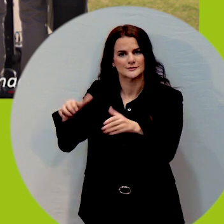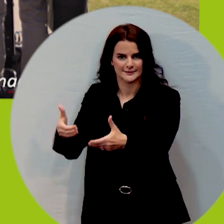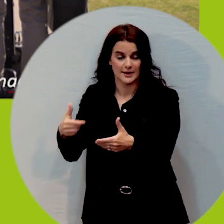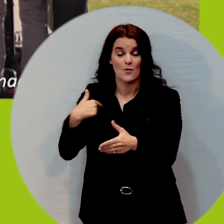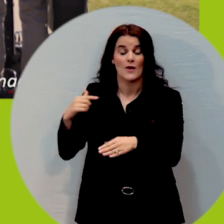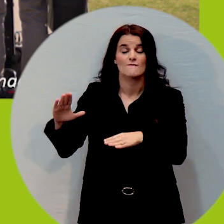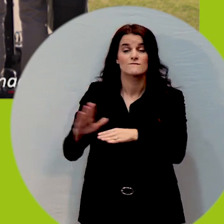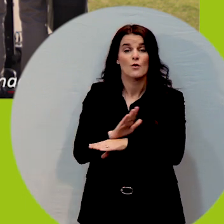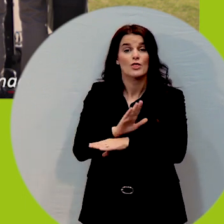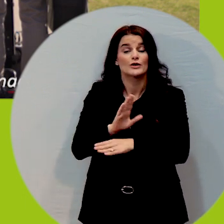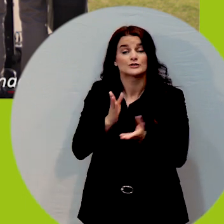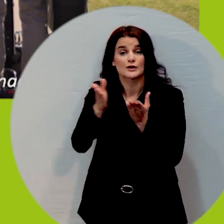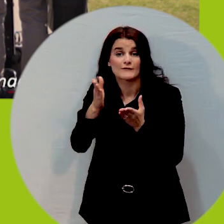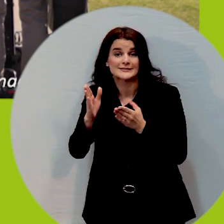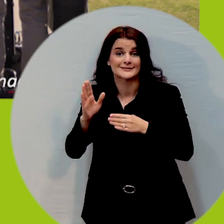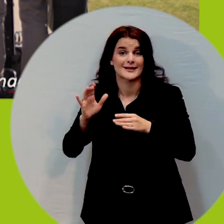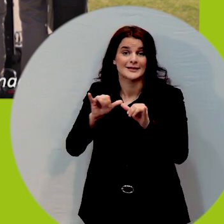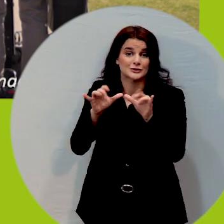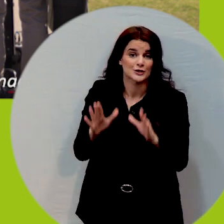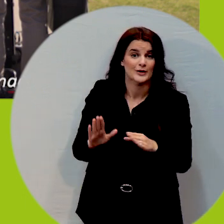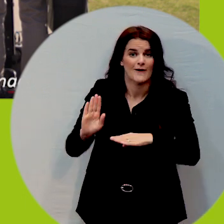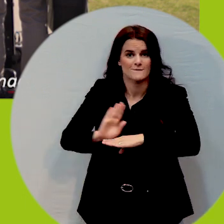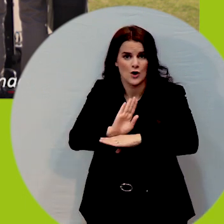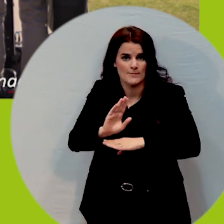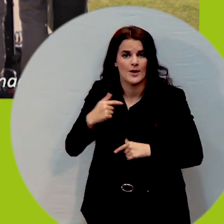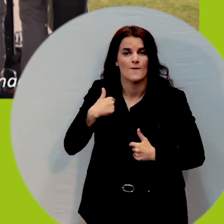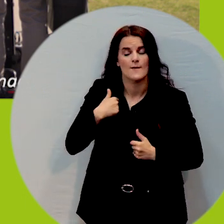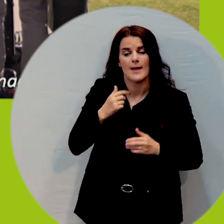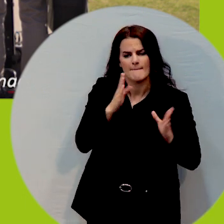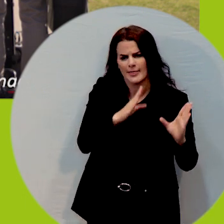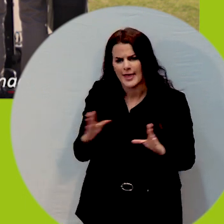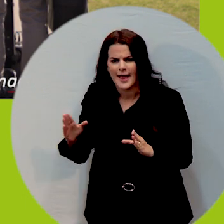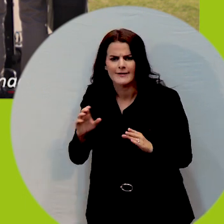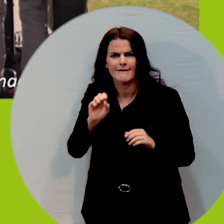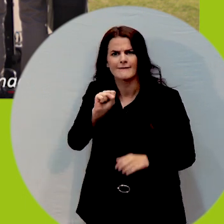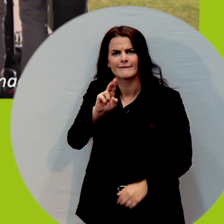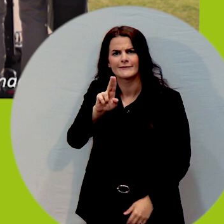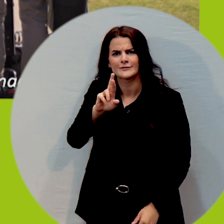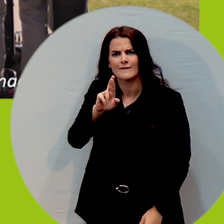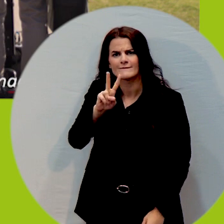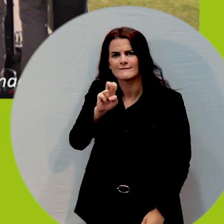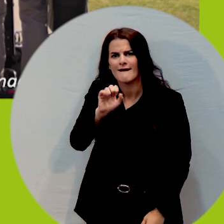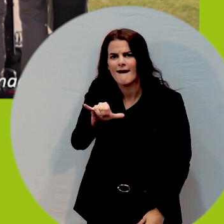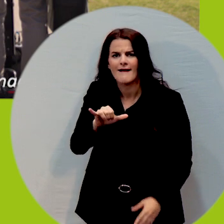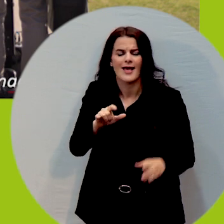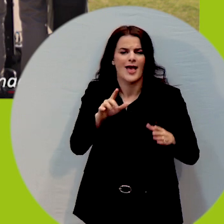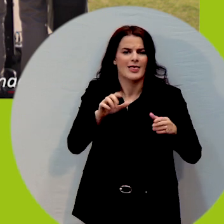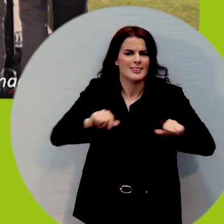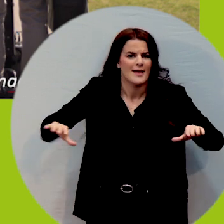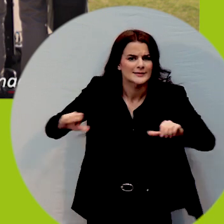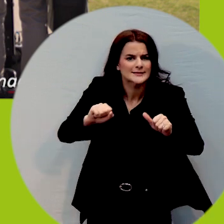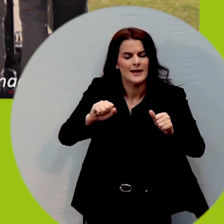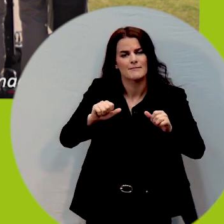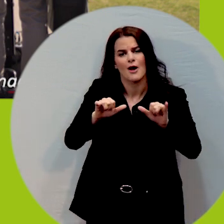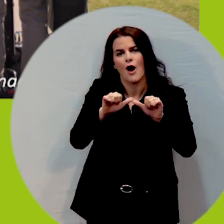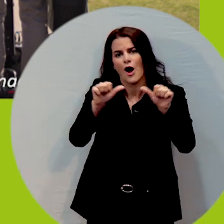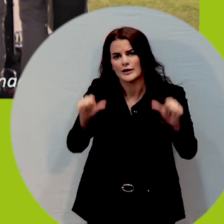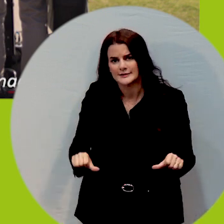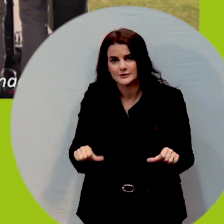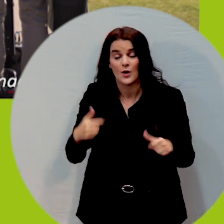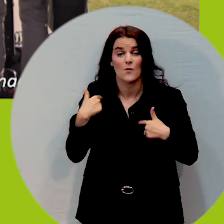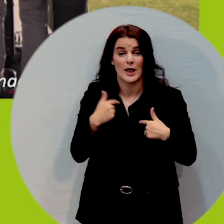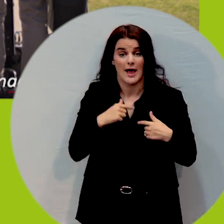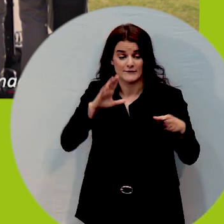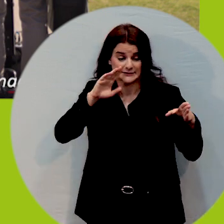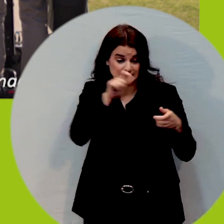full-service engineering firm, planning, survey, landscape architecture and we also have a dedicated service line